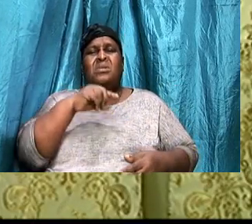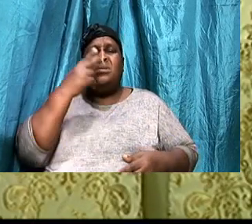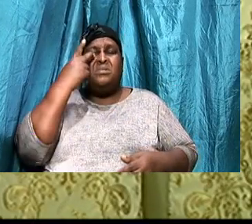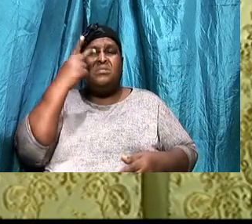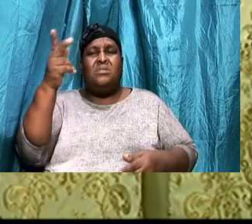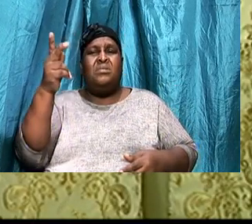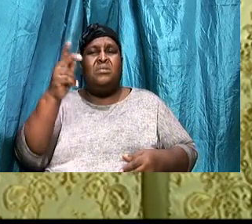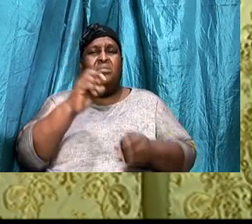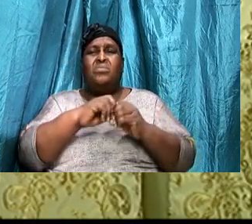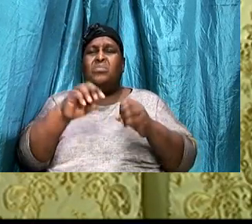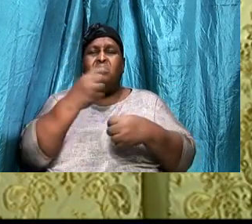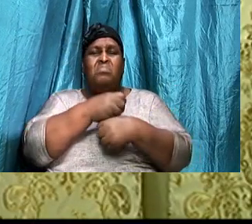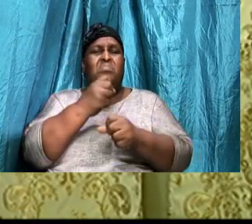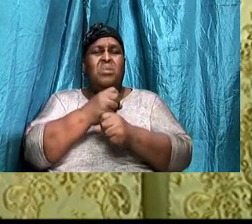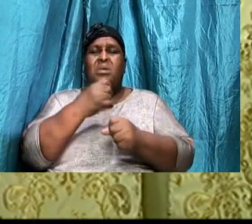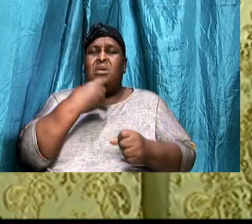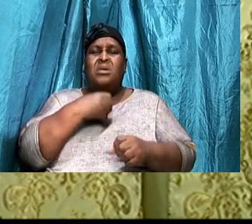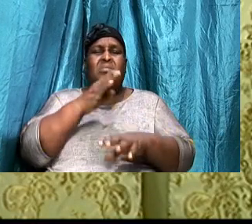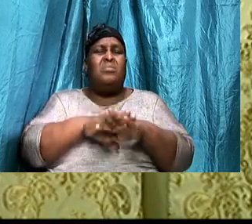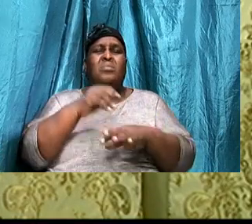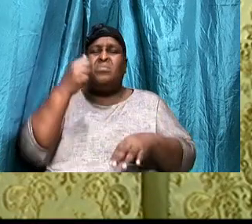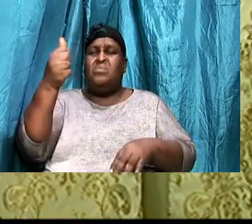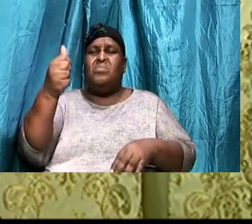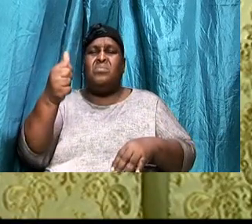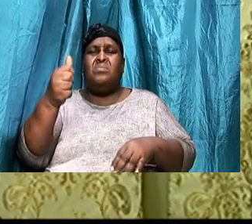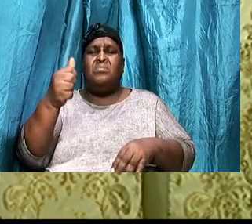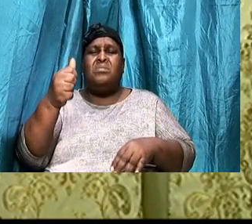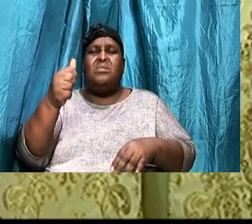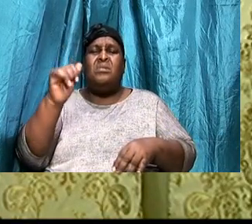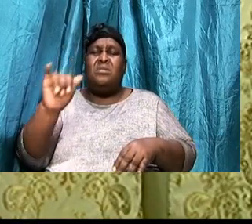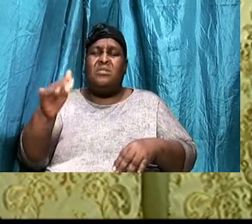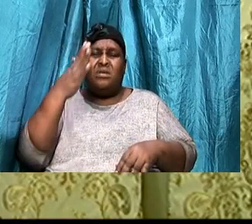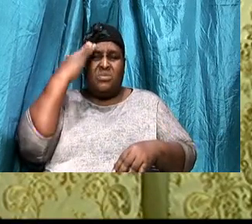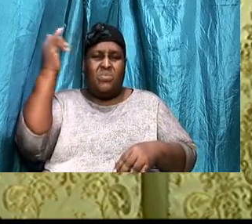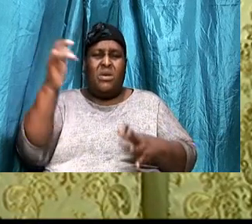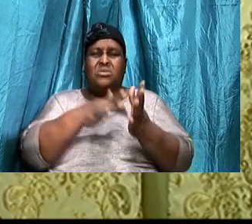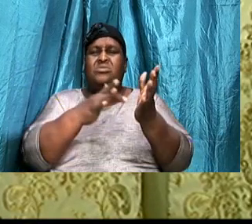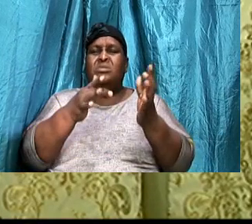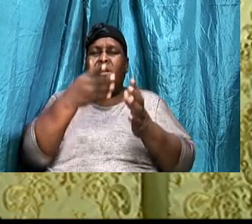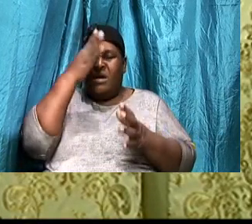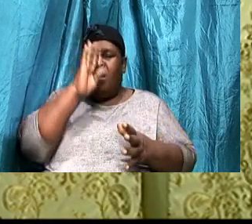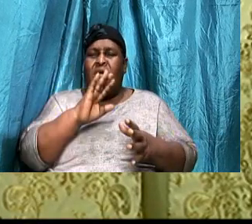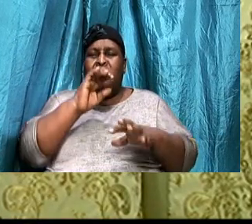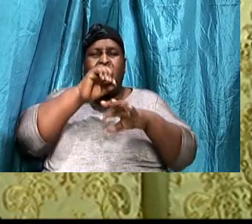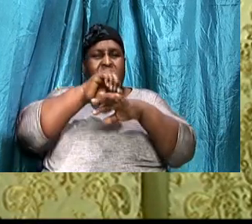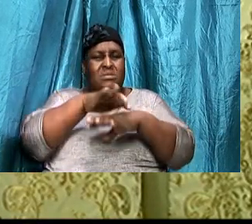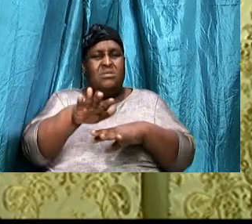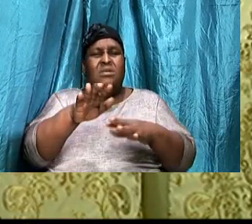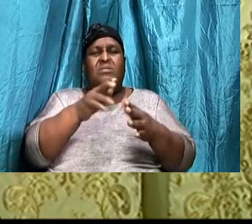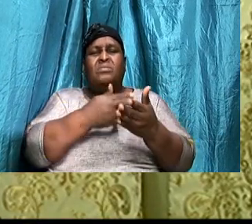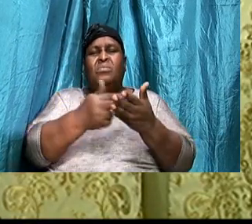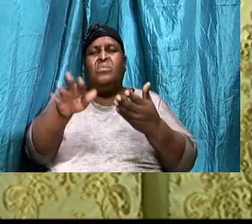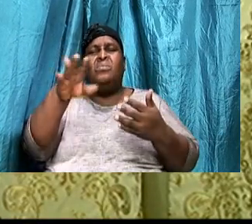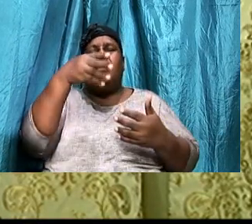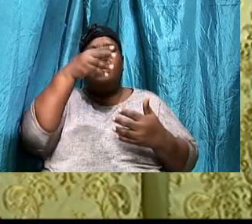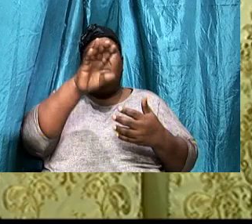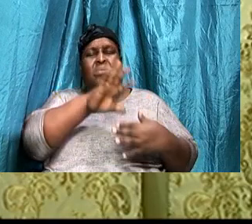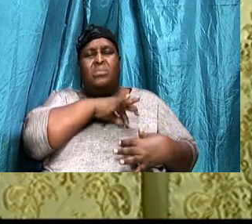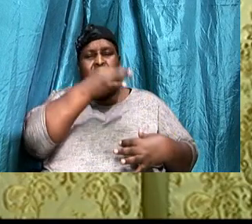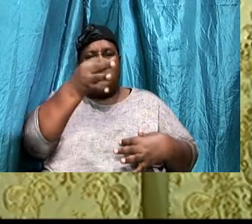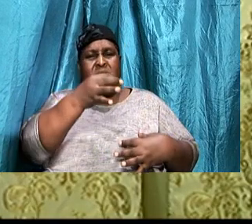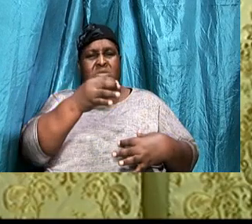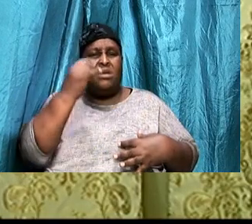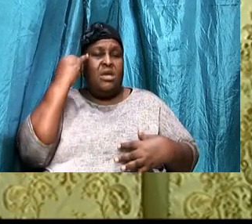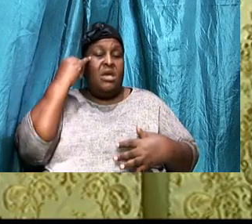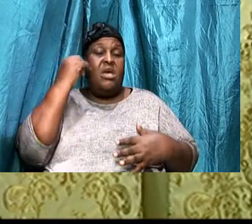it, On our own, That is why he sent, The Holy Ghost, Thank you God, For the Holy Ghost, And if you do not